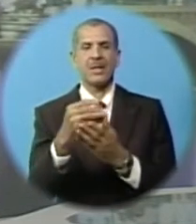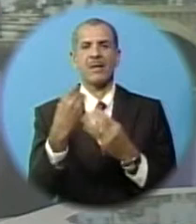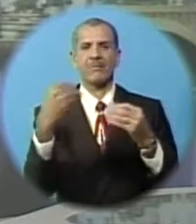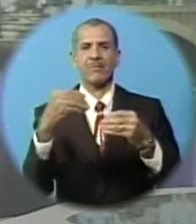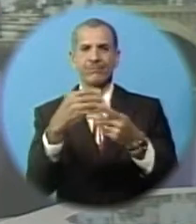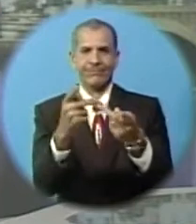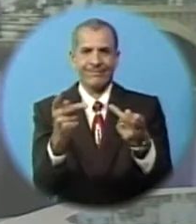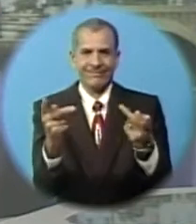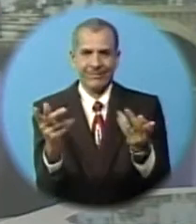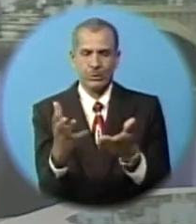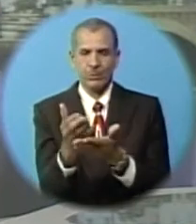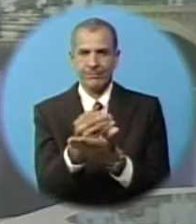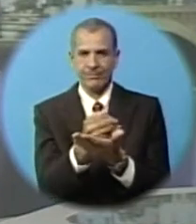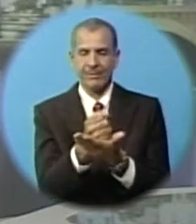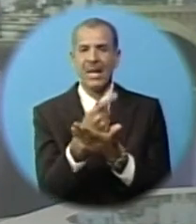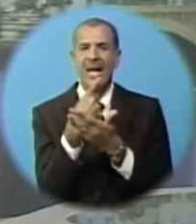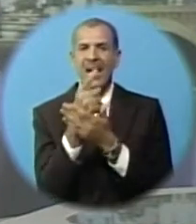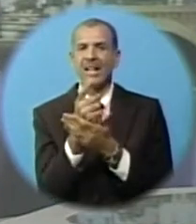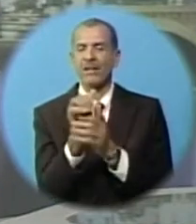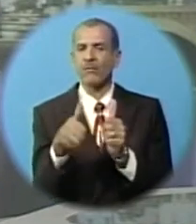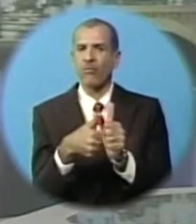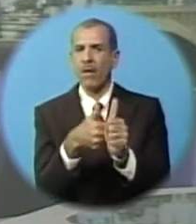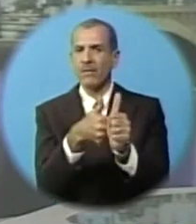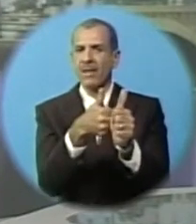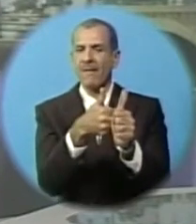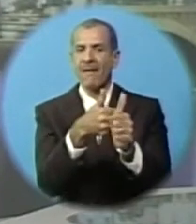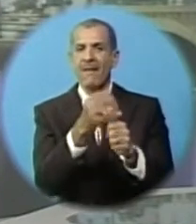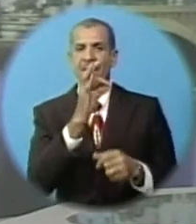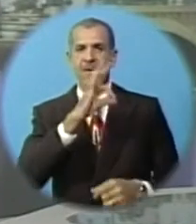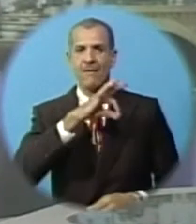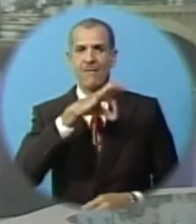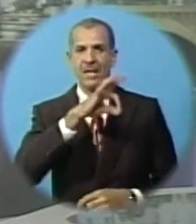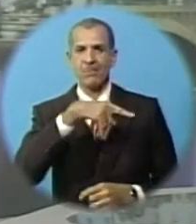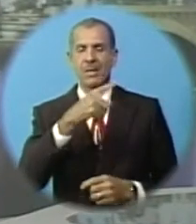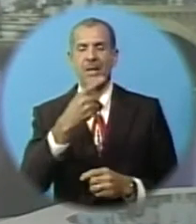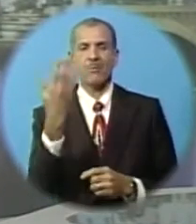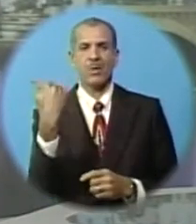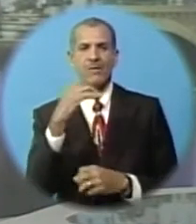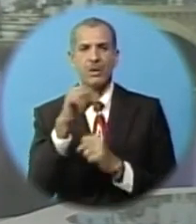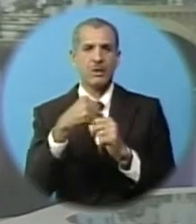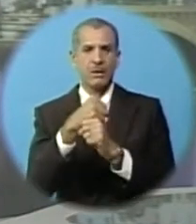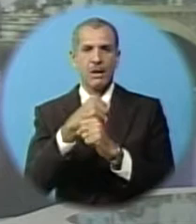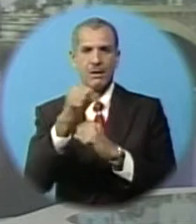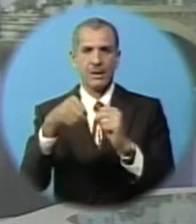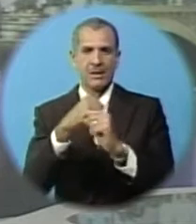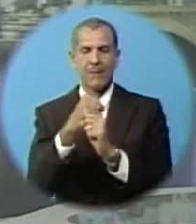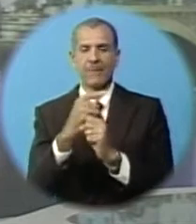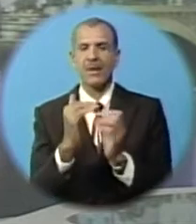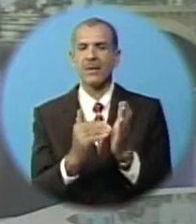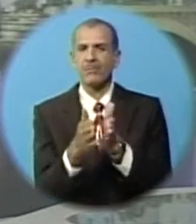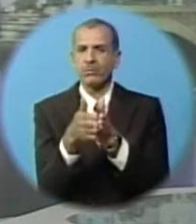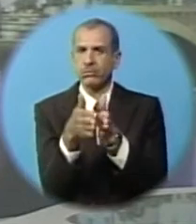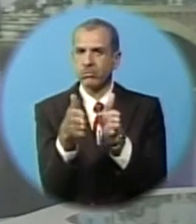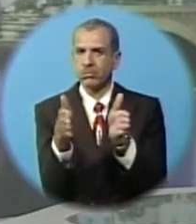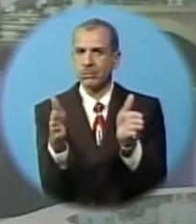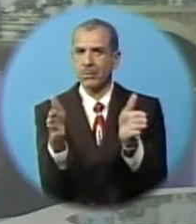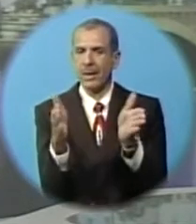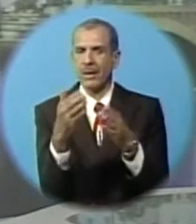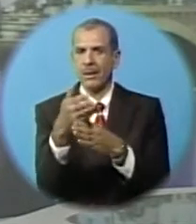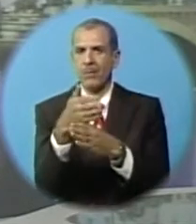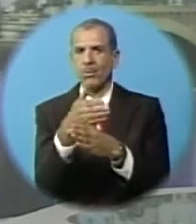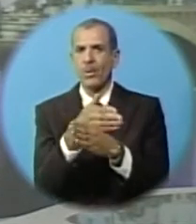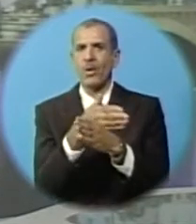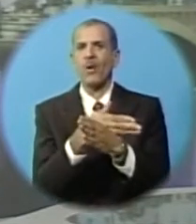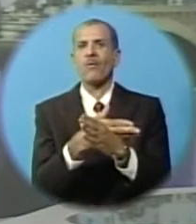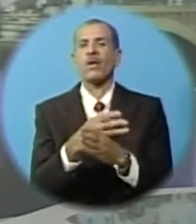The chairman says it follows on from the investment that the company made in previous years to expand and upgrade its mobile 4G network